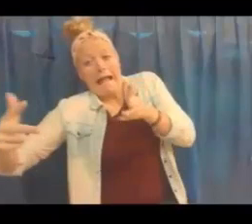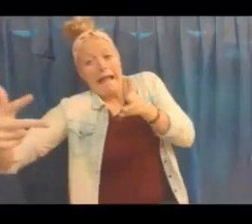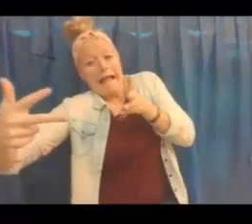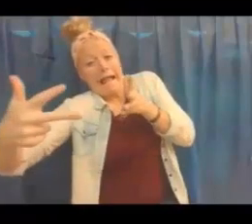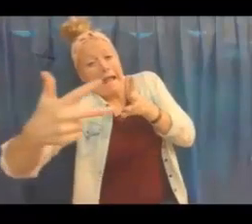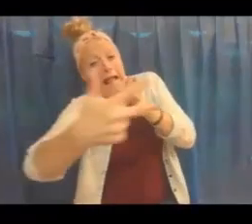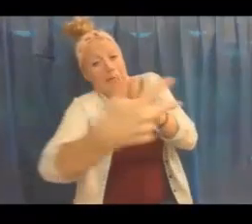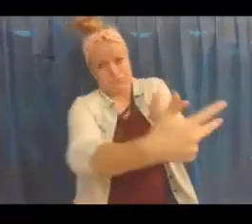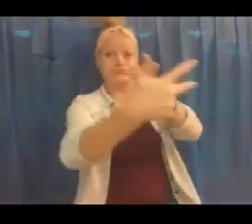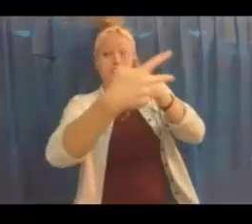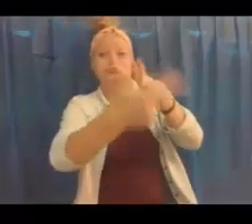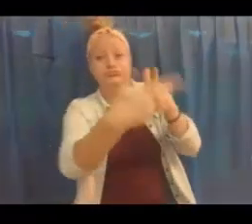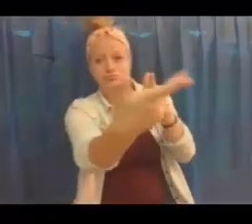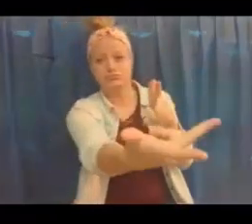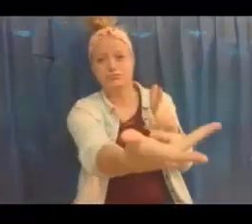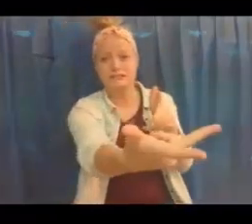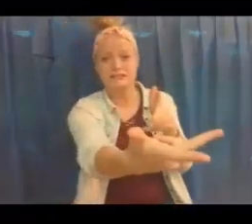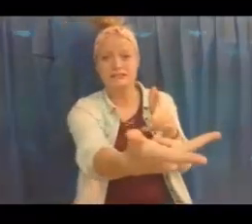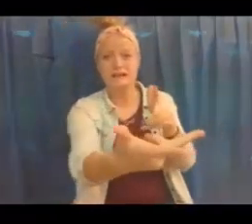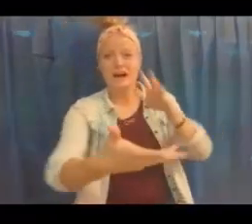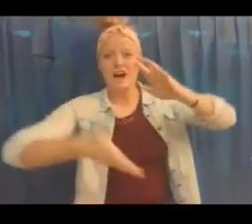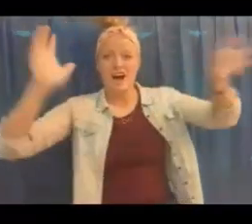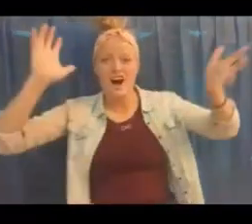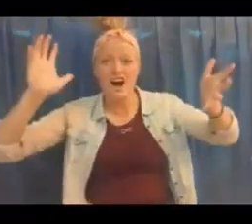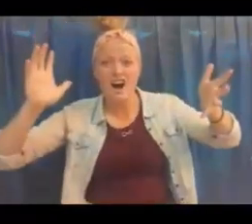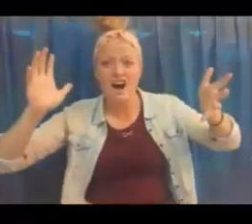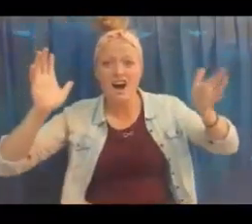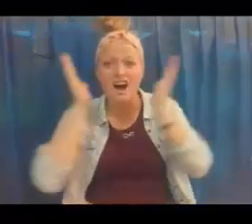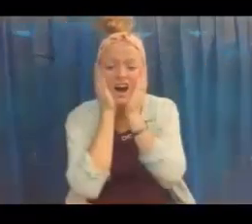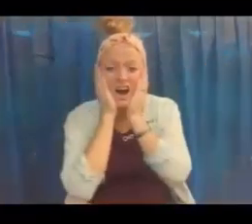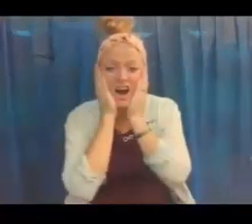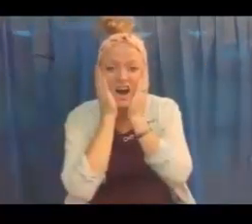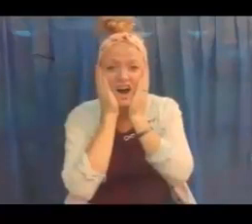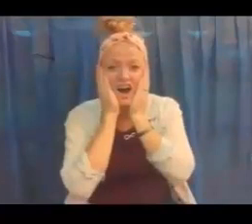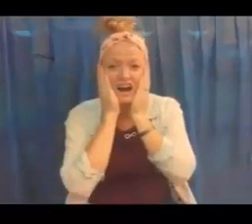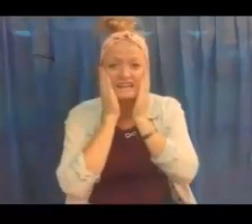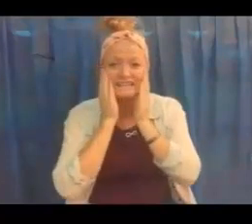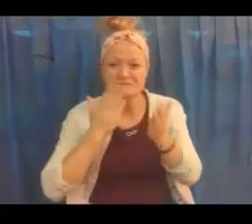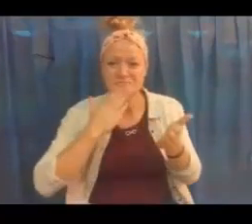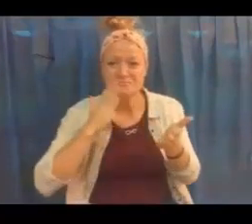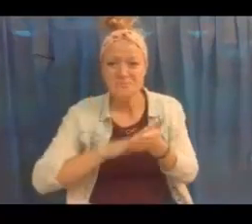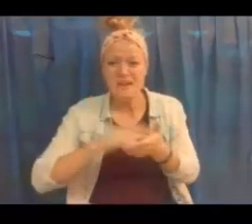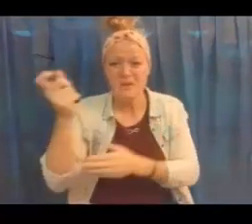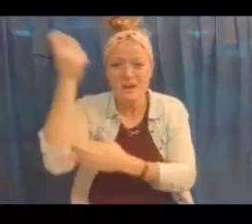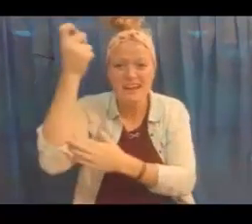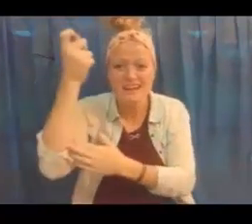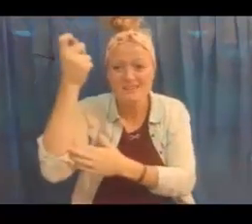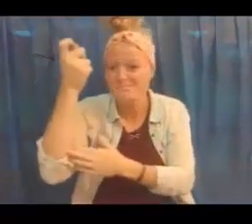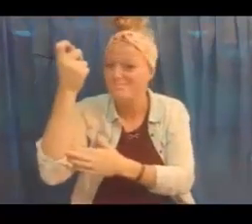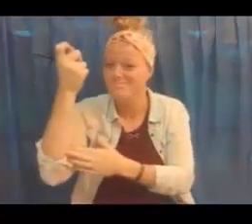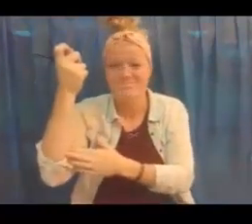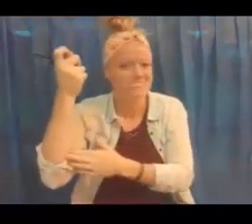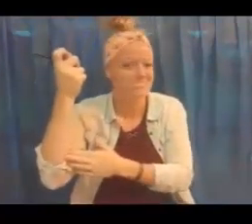control of his car. Ah! And he wrecked his car. He crashed it. Oh,